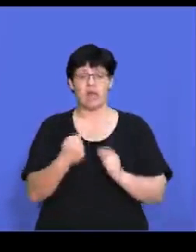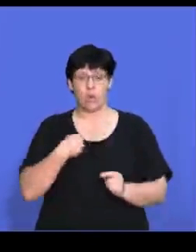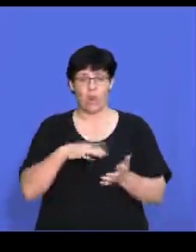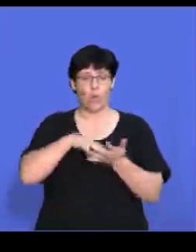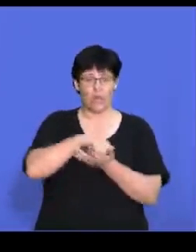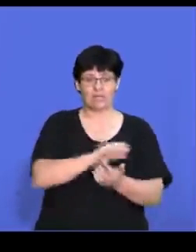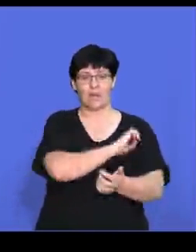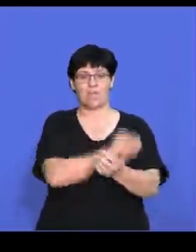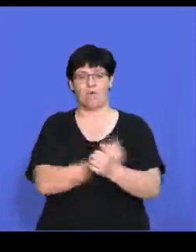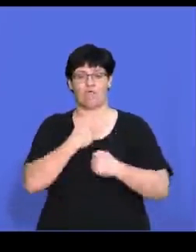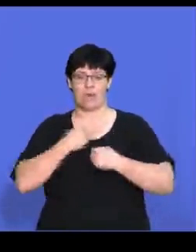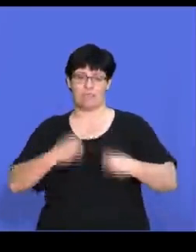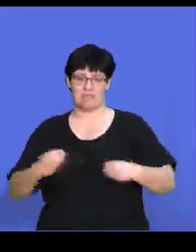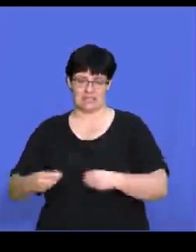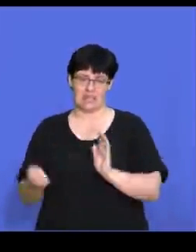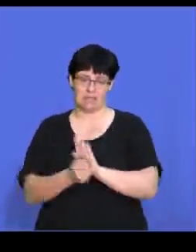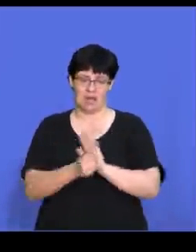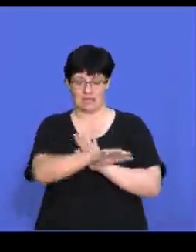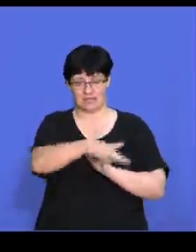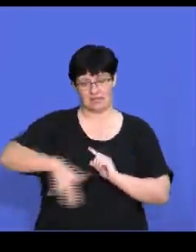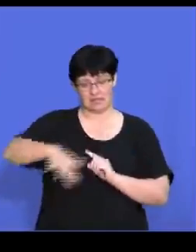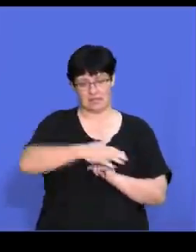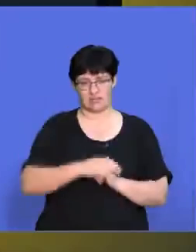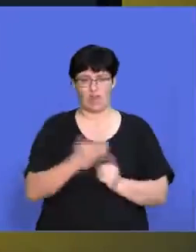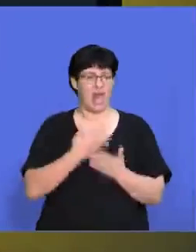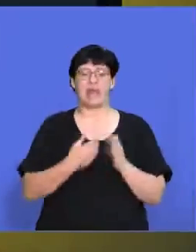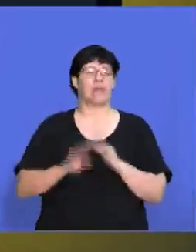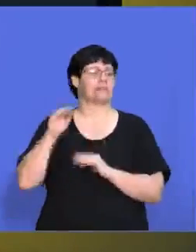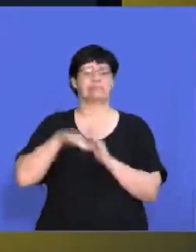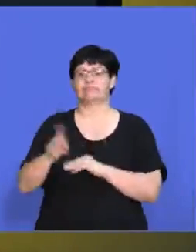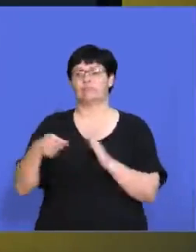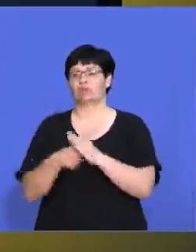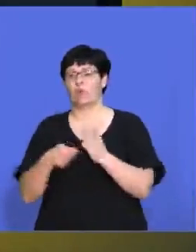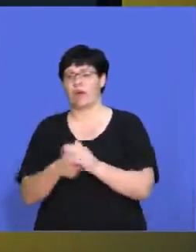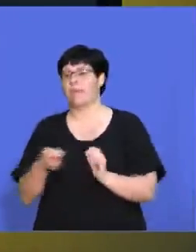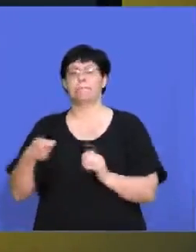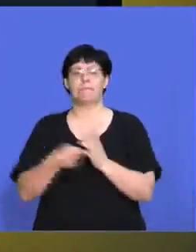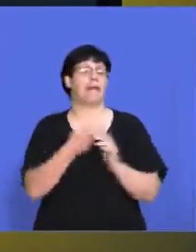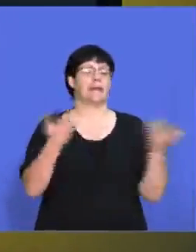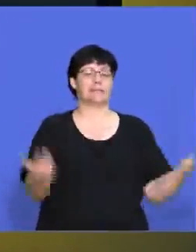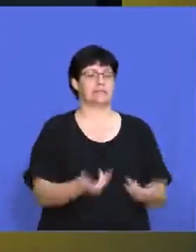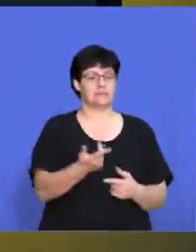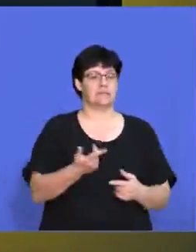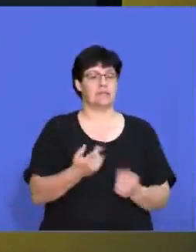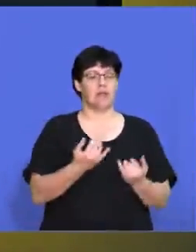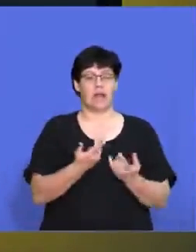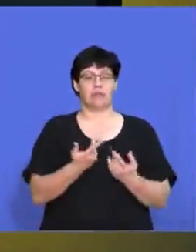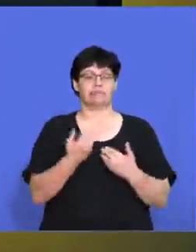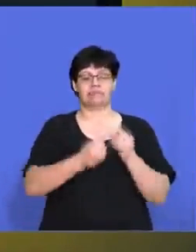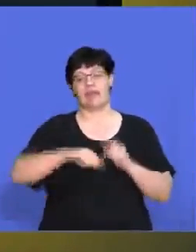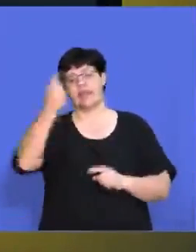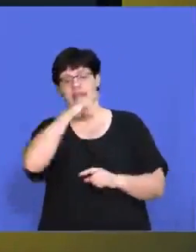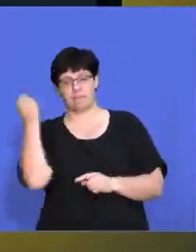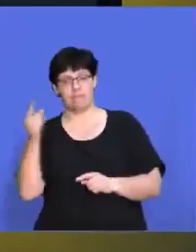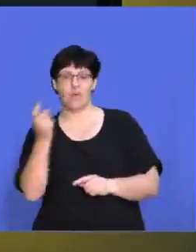it weakens the power of the business in the market. So if I can just go to the shops and I buy, um, a rival brand,